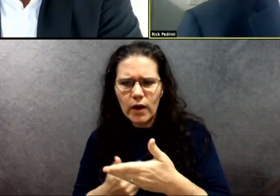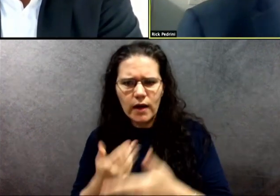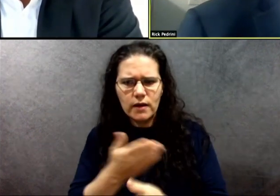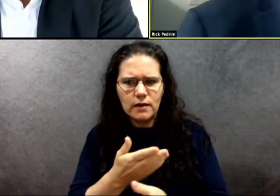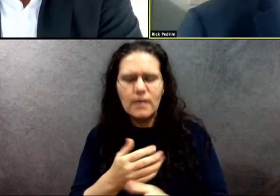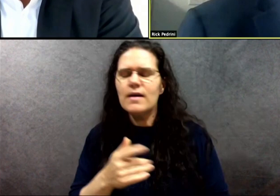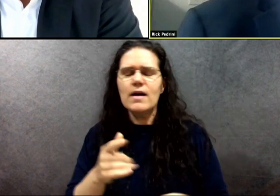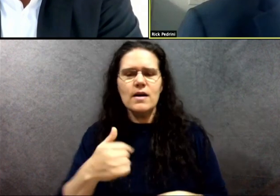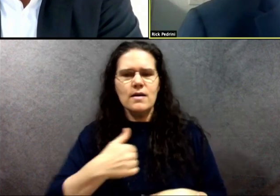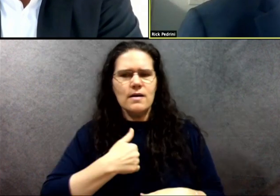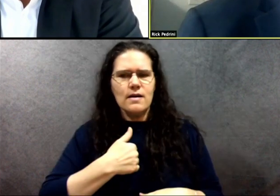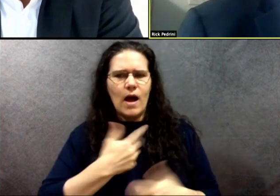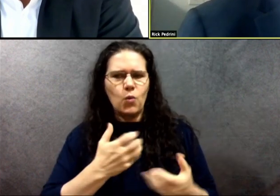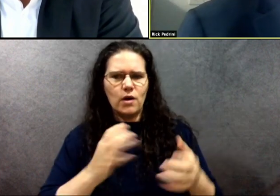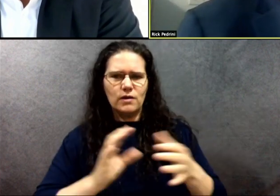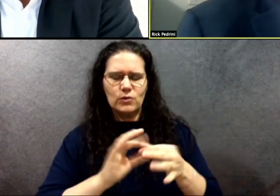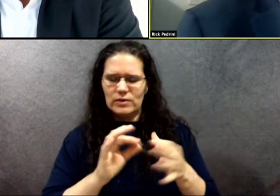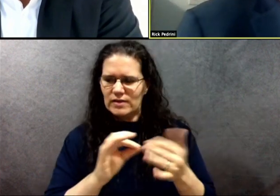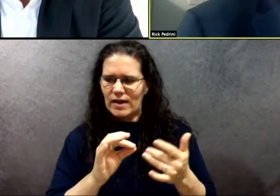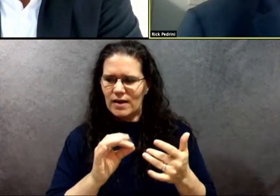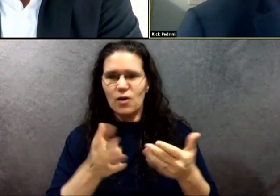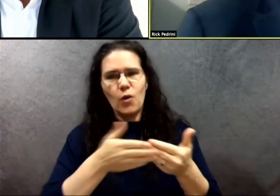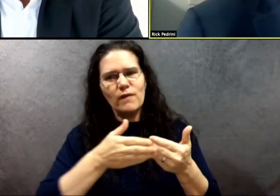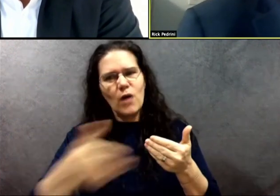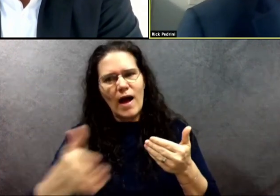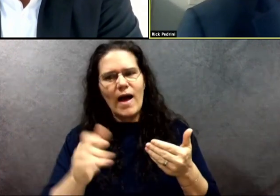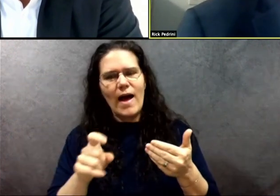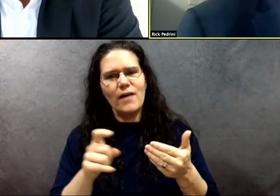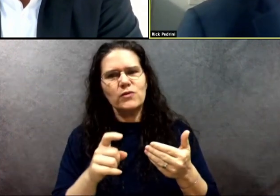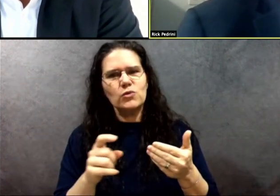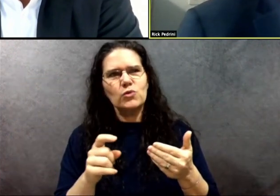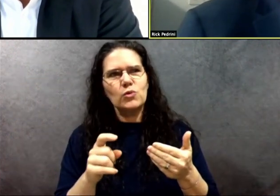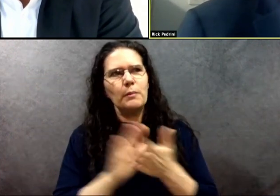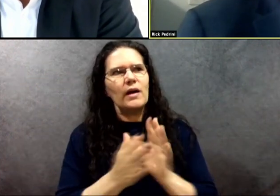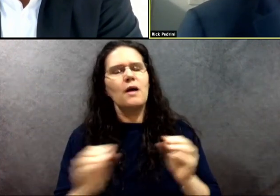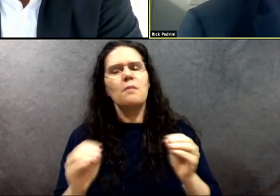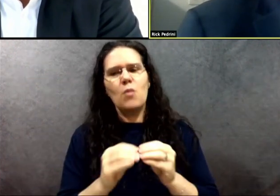Going forward, I think I need to be even more empathetic and more understanding